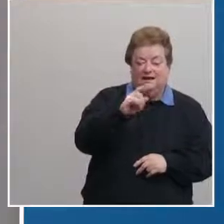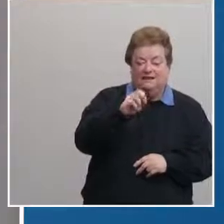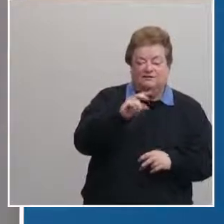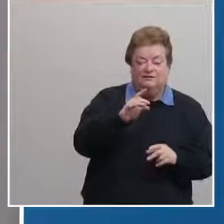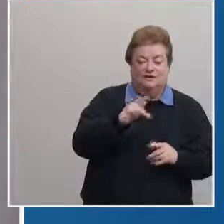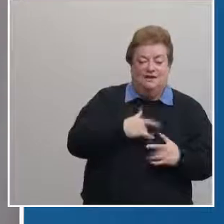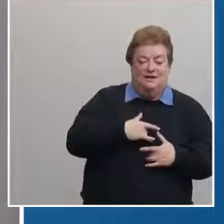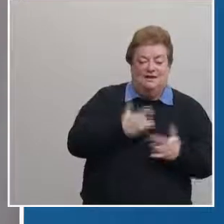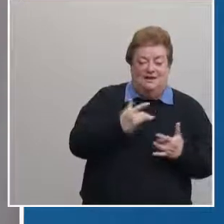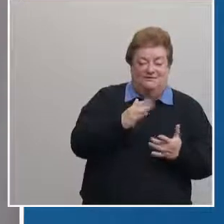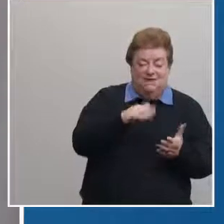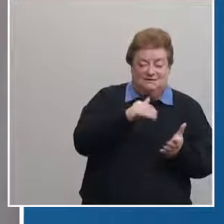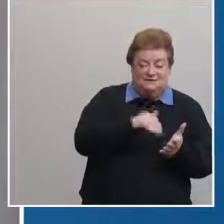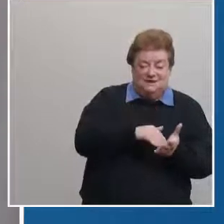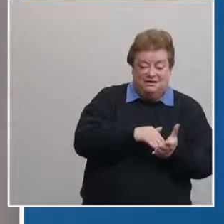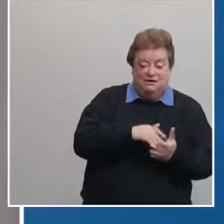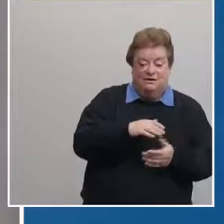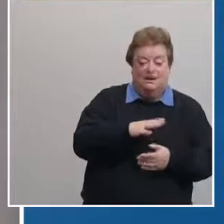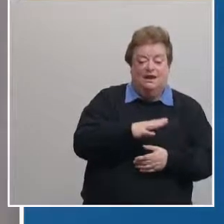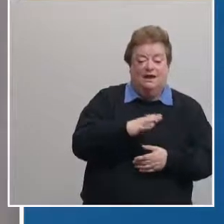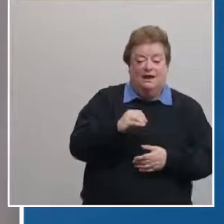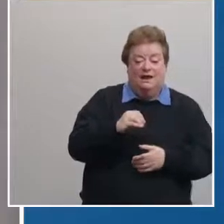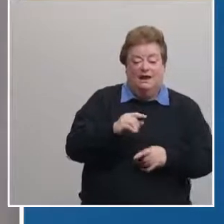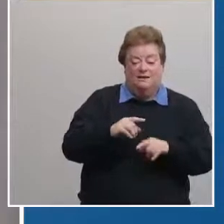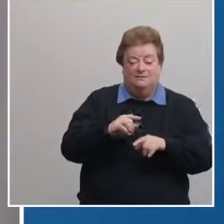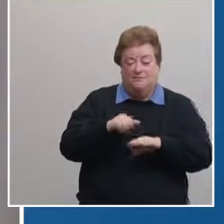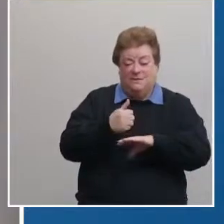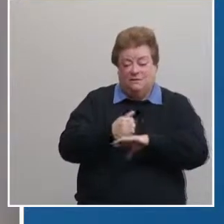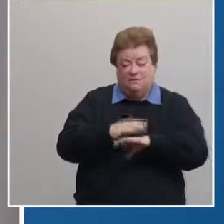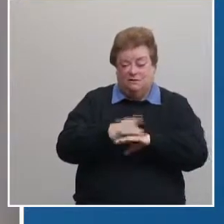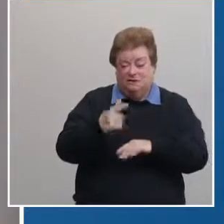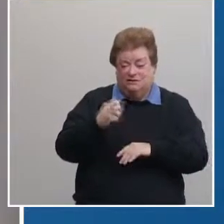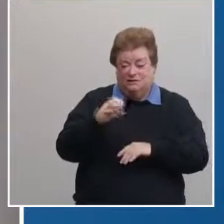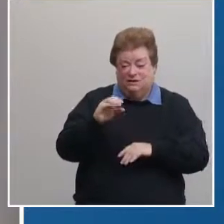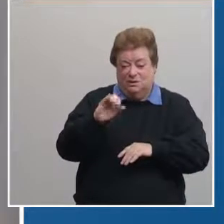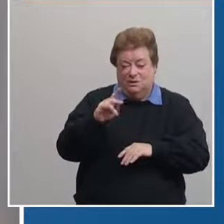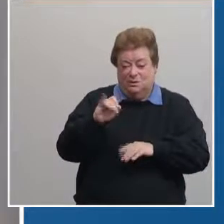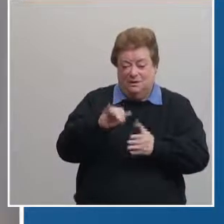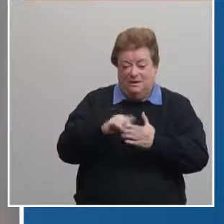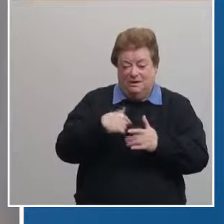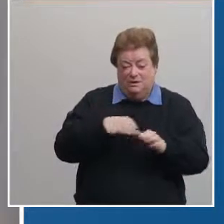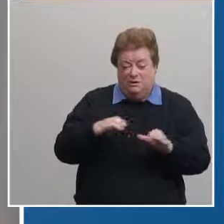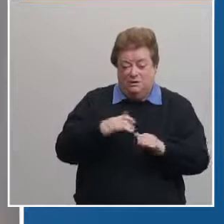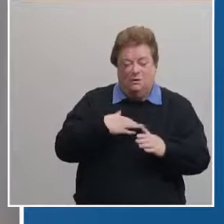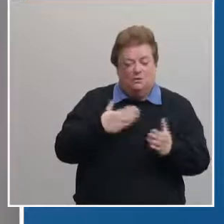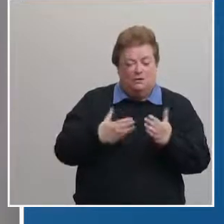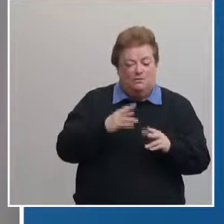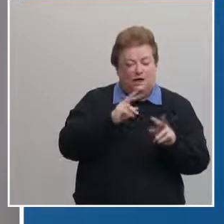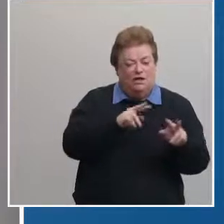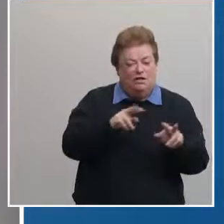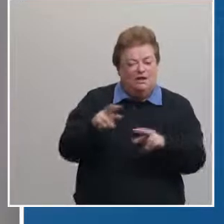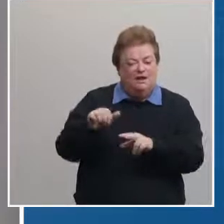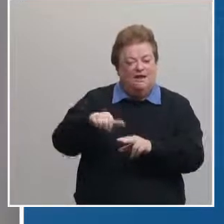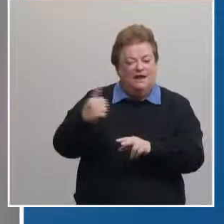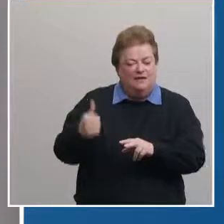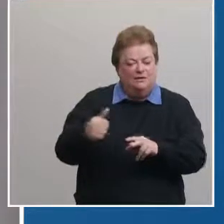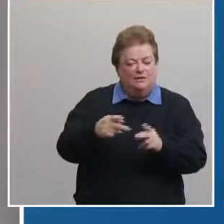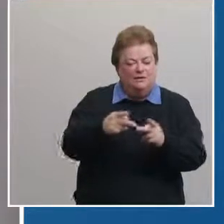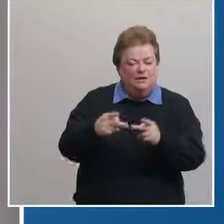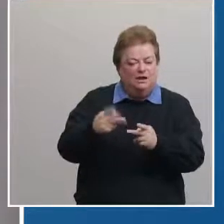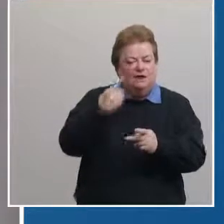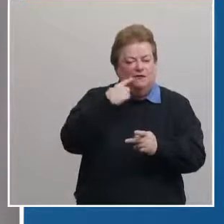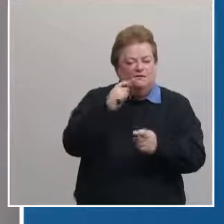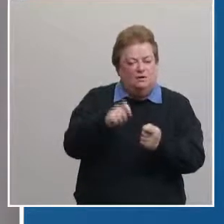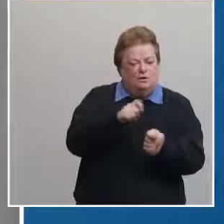and based on the geocoding we're doing we may work with some various sites for particular age